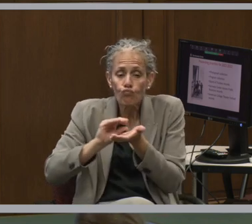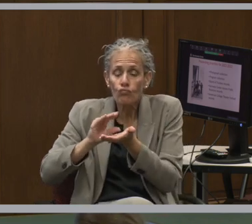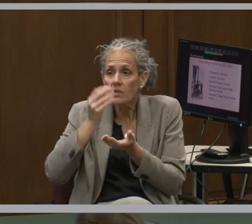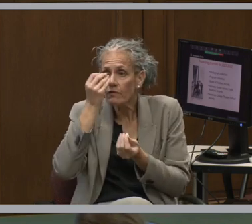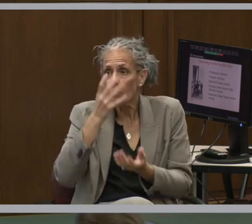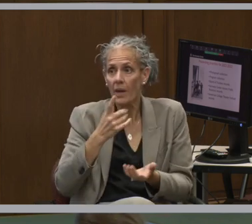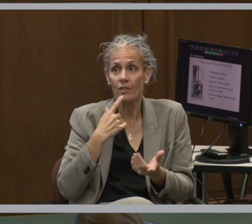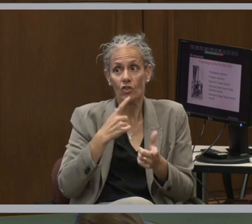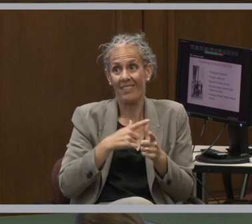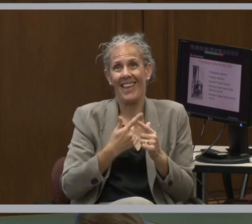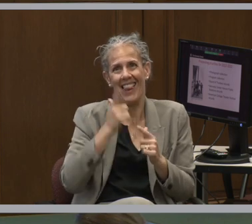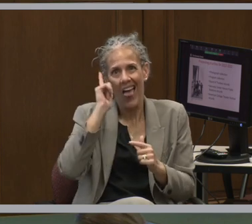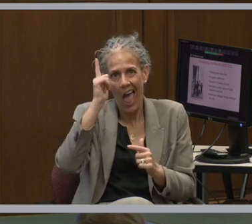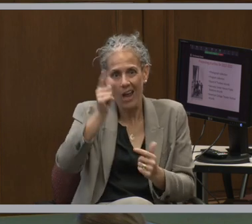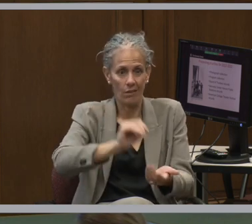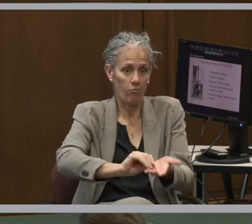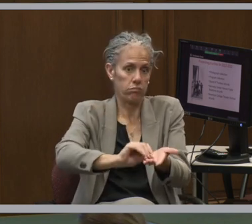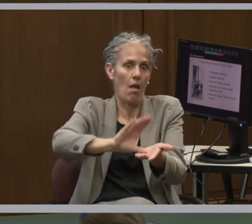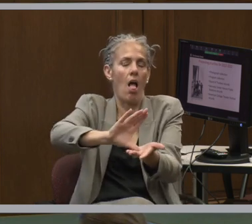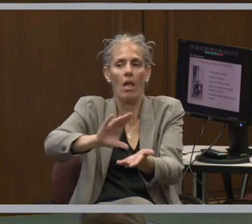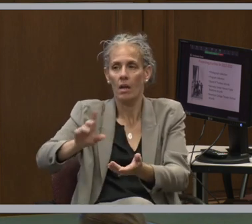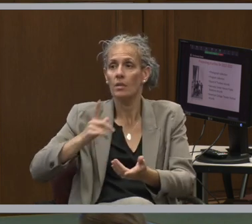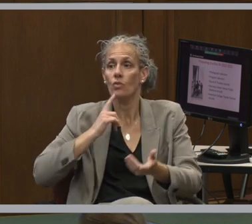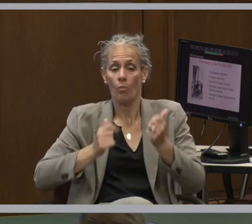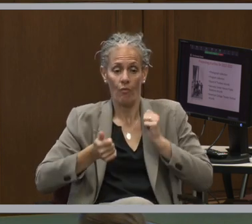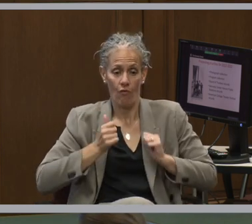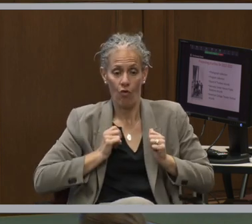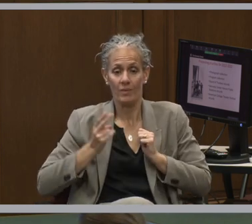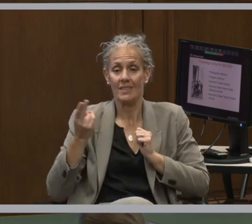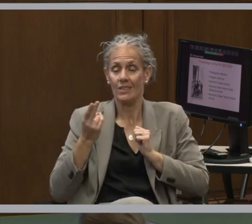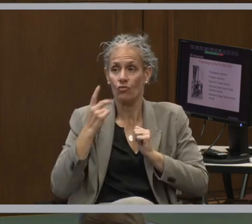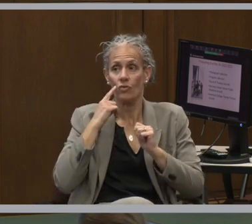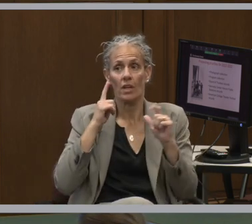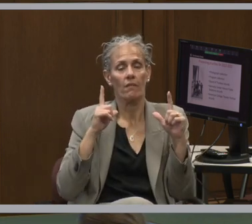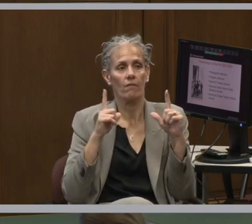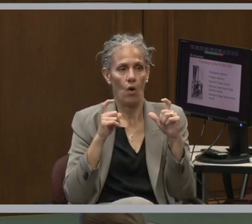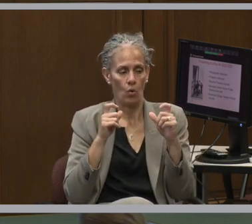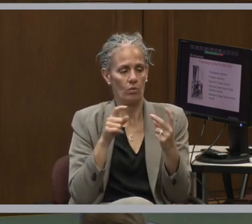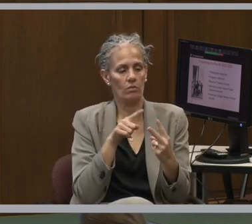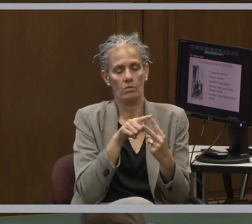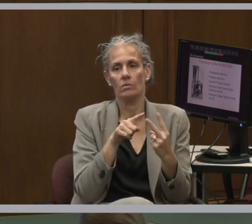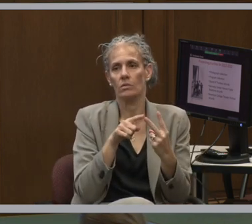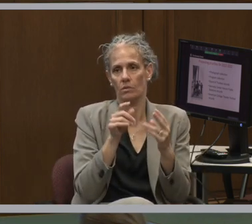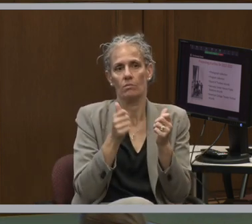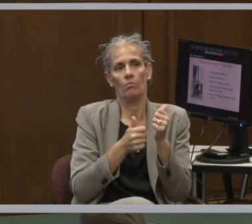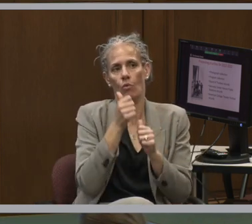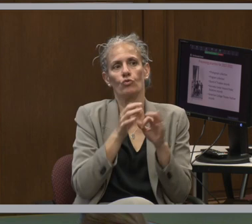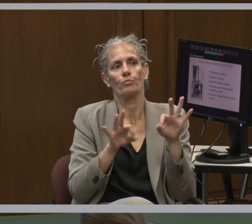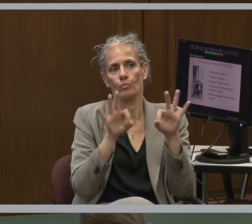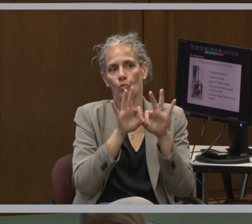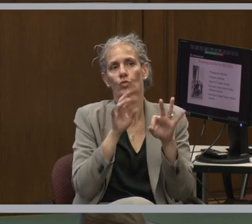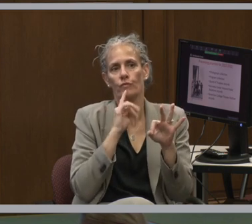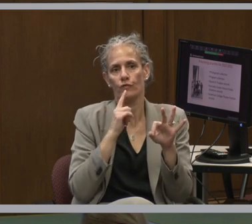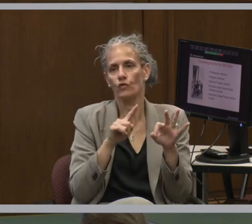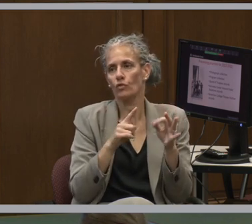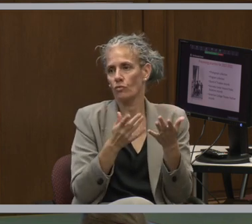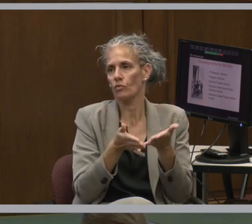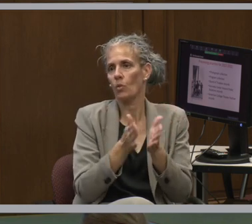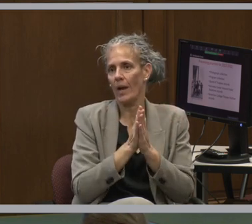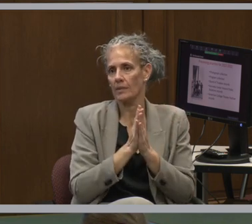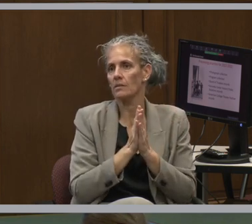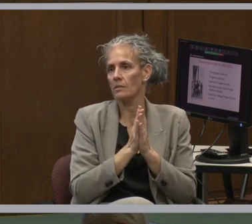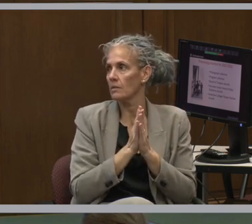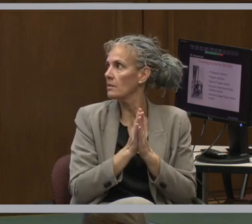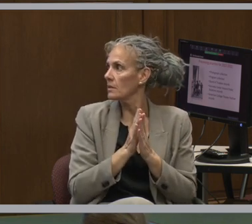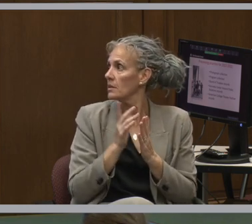quickly realized was that performance history and photos were our top two areas of requests. So for